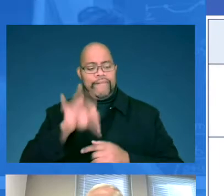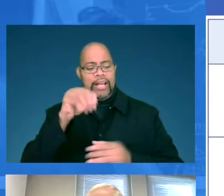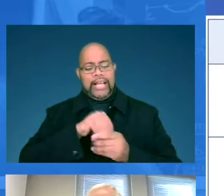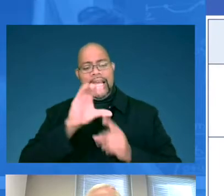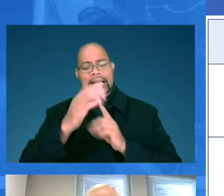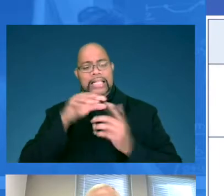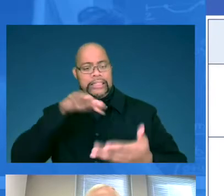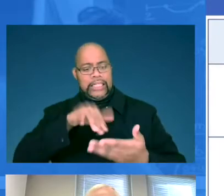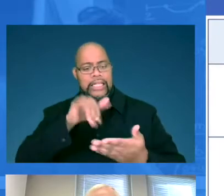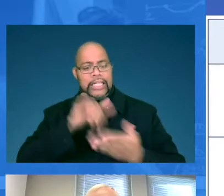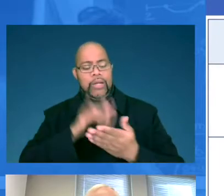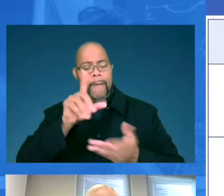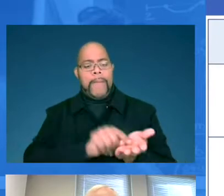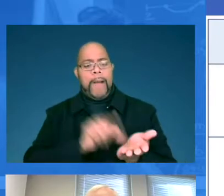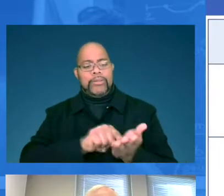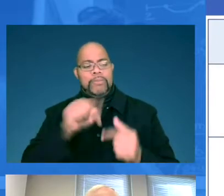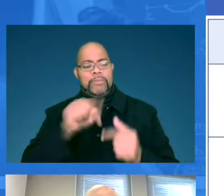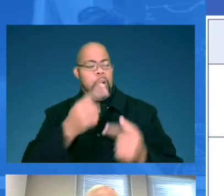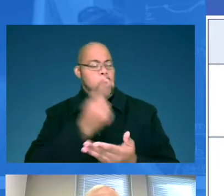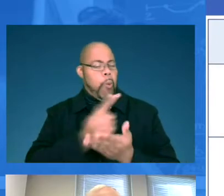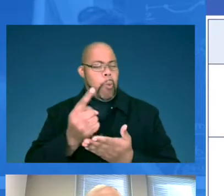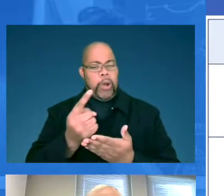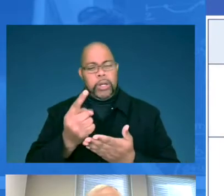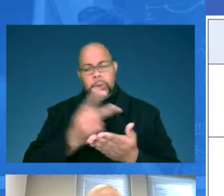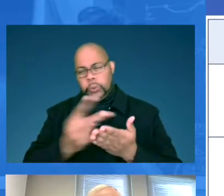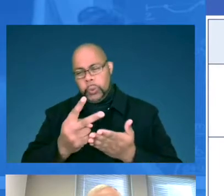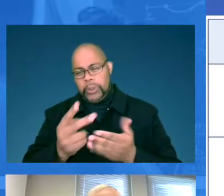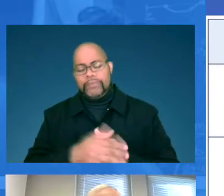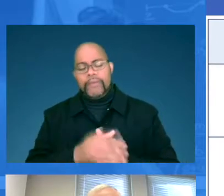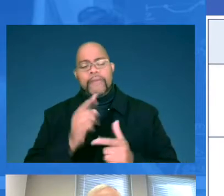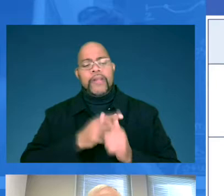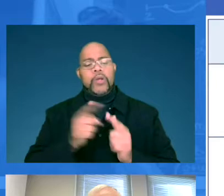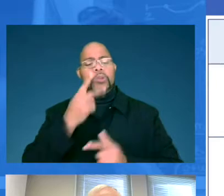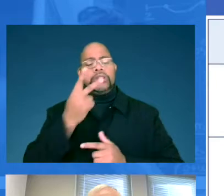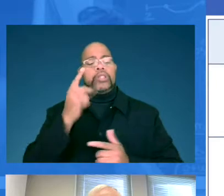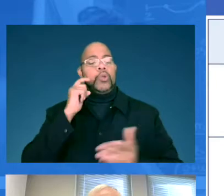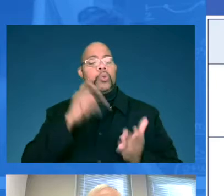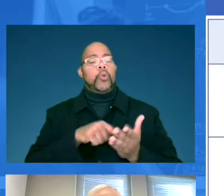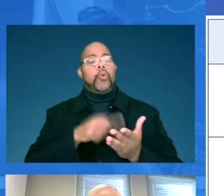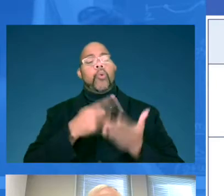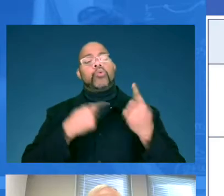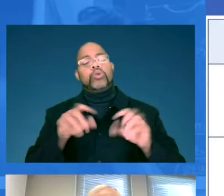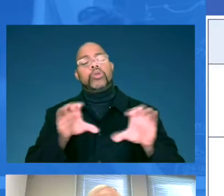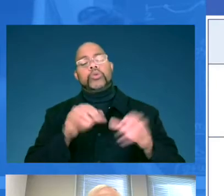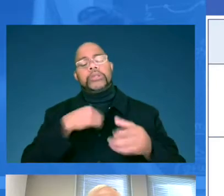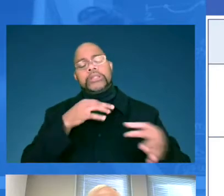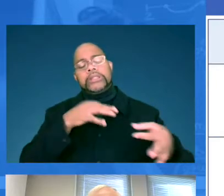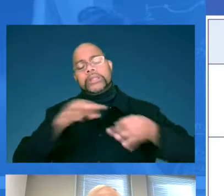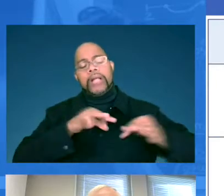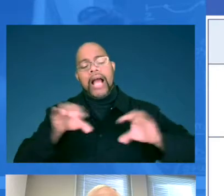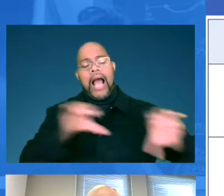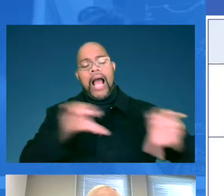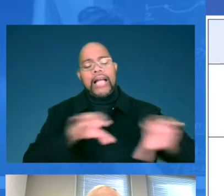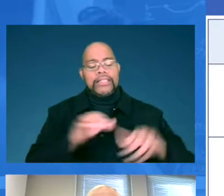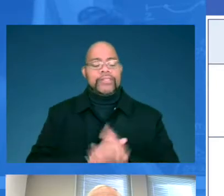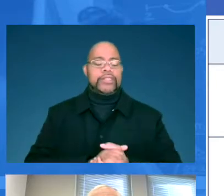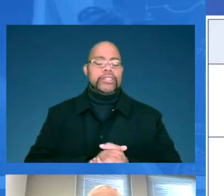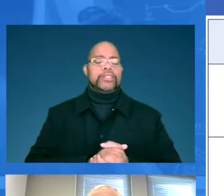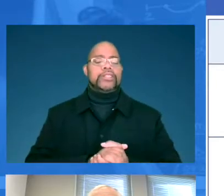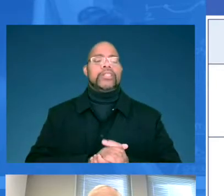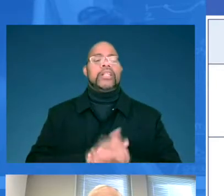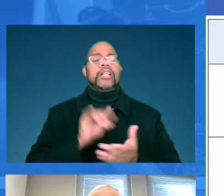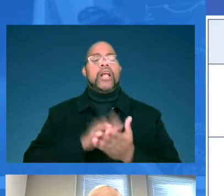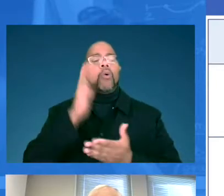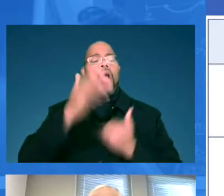be published in about a week or two. And you'll notice that what we've tried to do is explain activities that will help